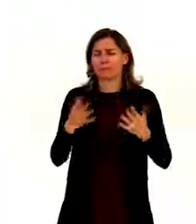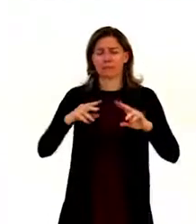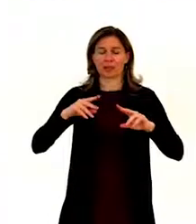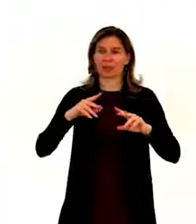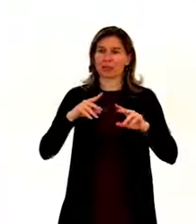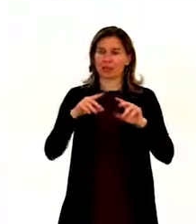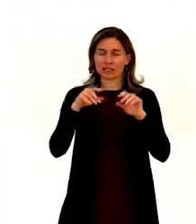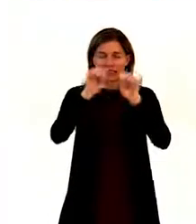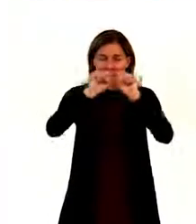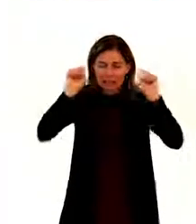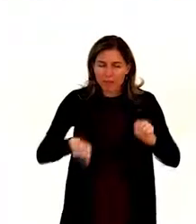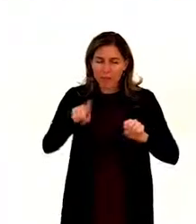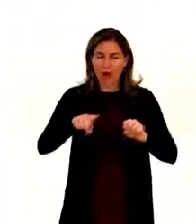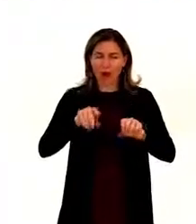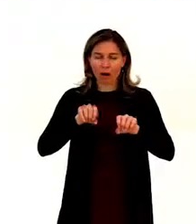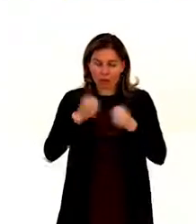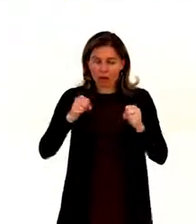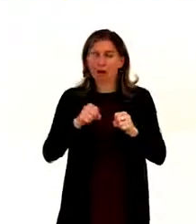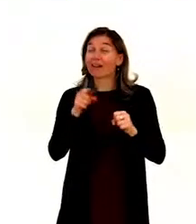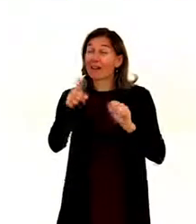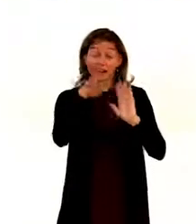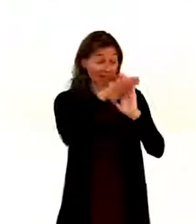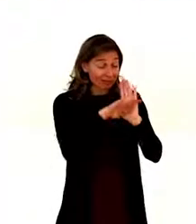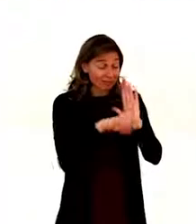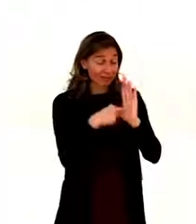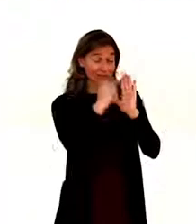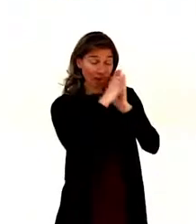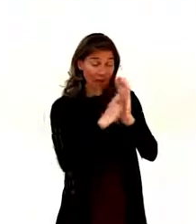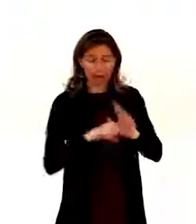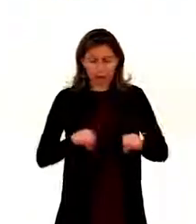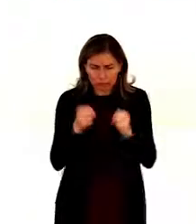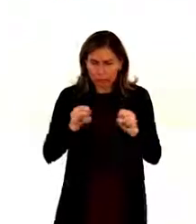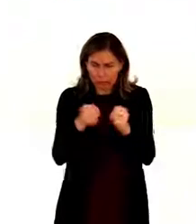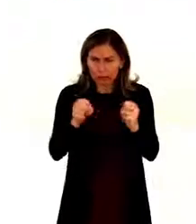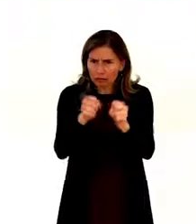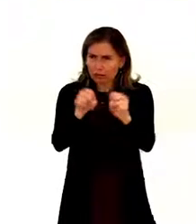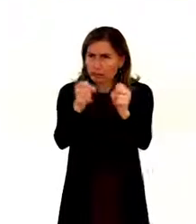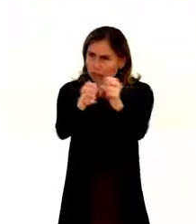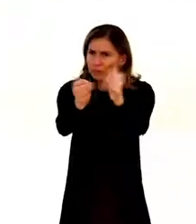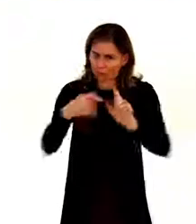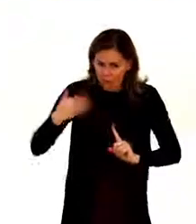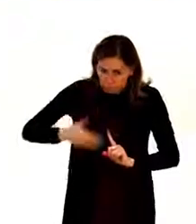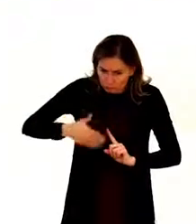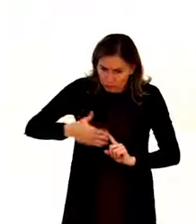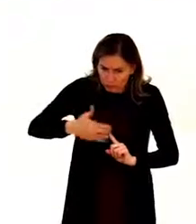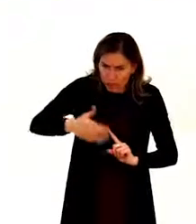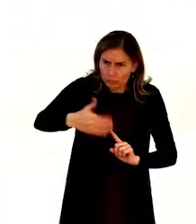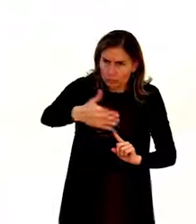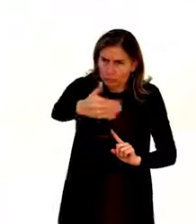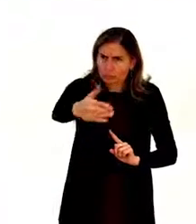has been ratified or acceded to by a smaller number of states, 94. As for the convention, basically all